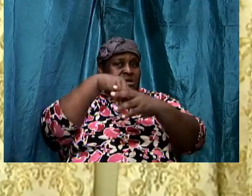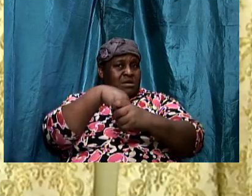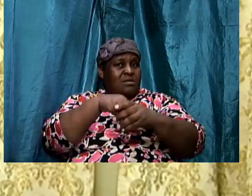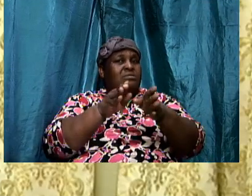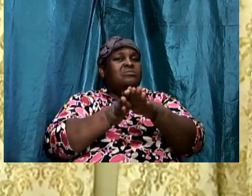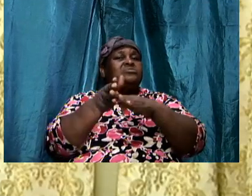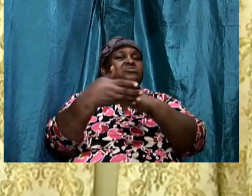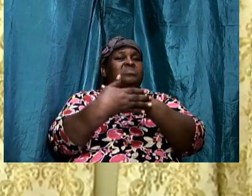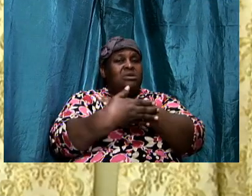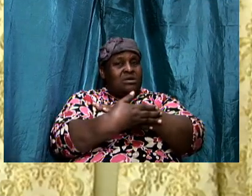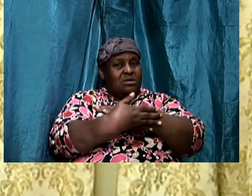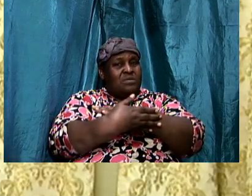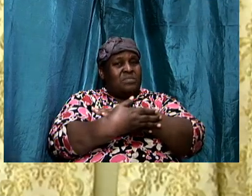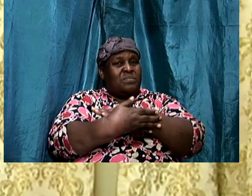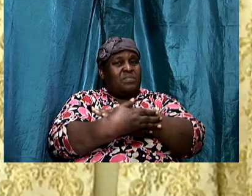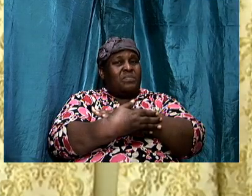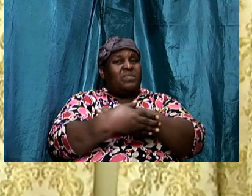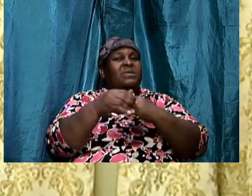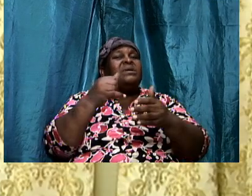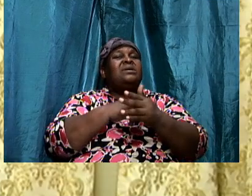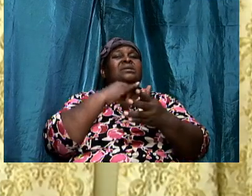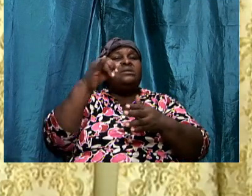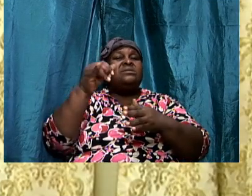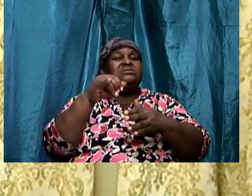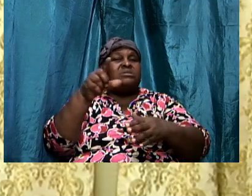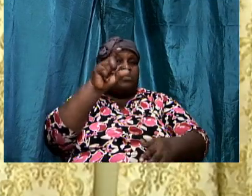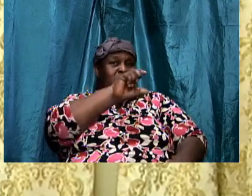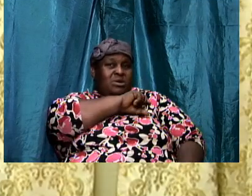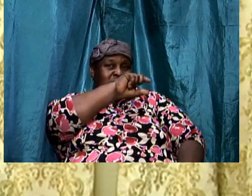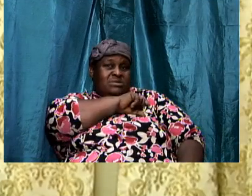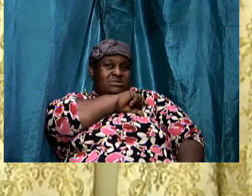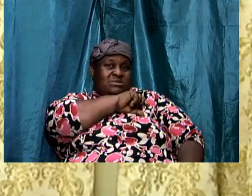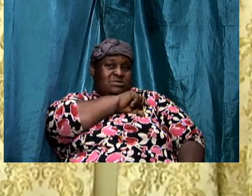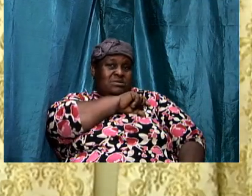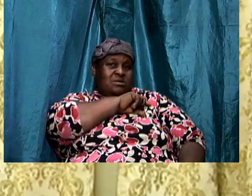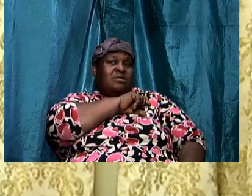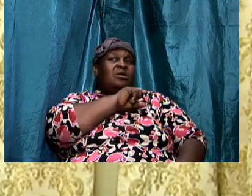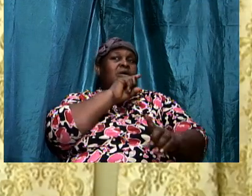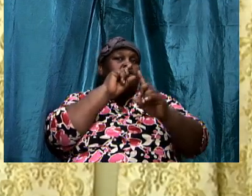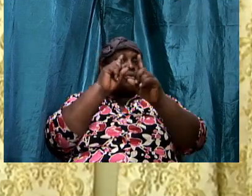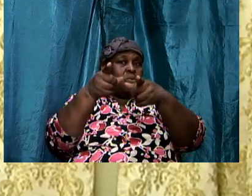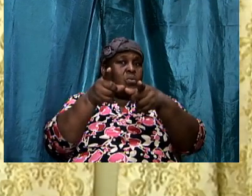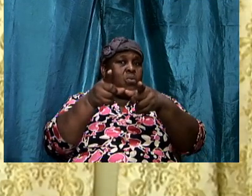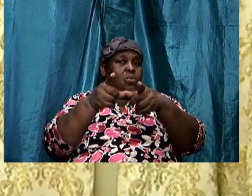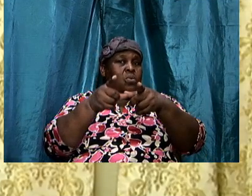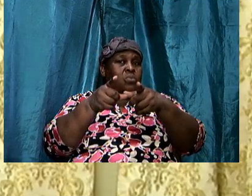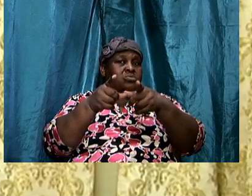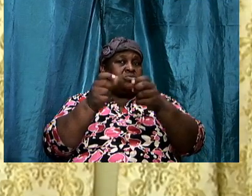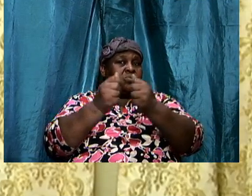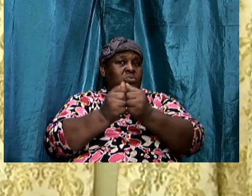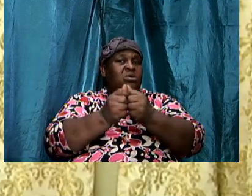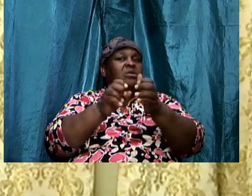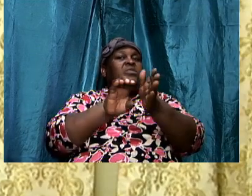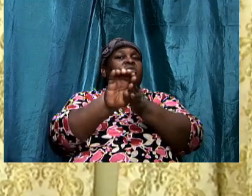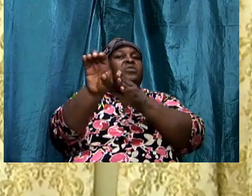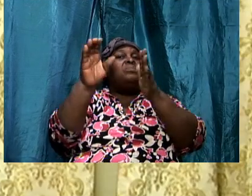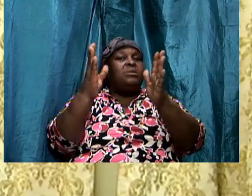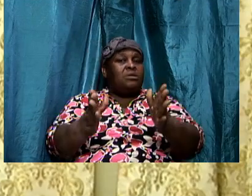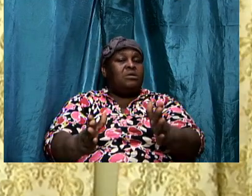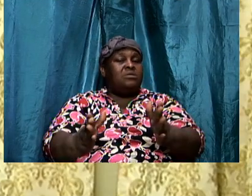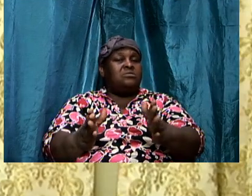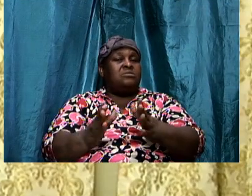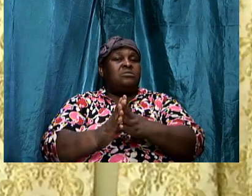it is the police that goes head-on with these criminals no